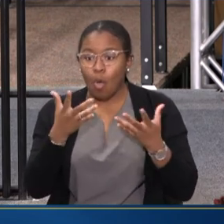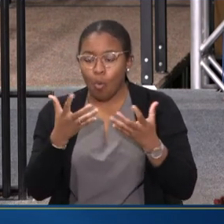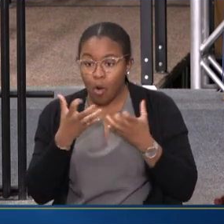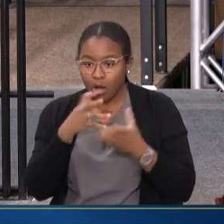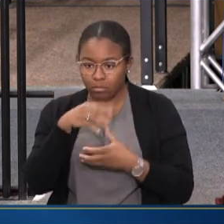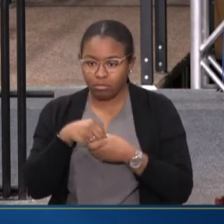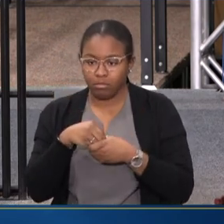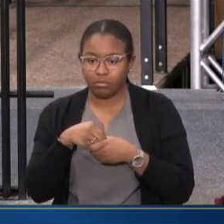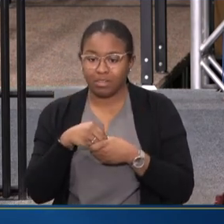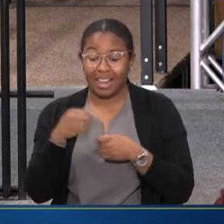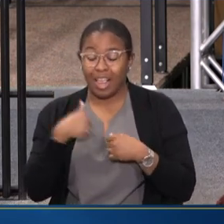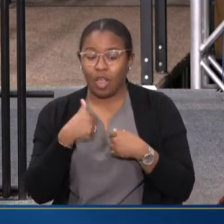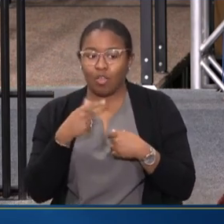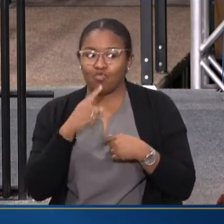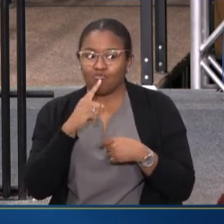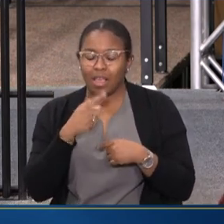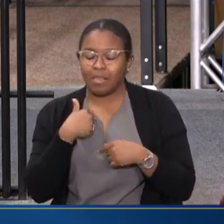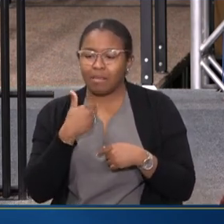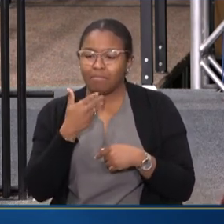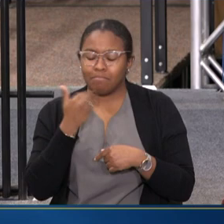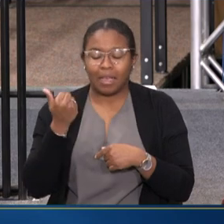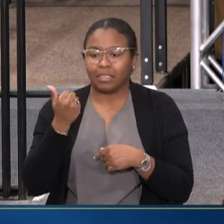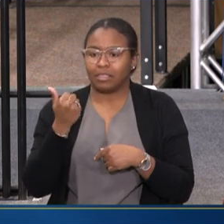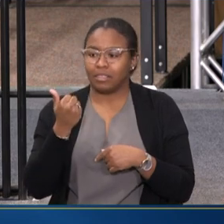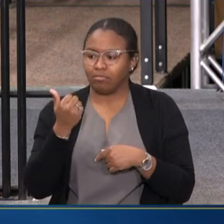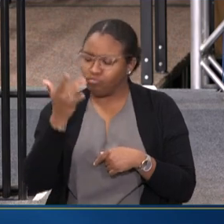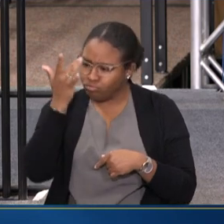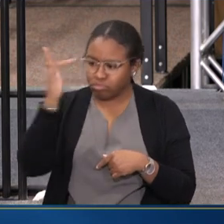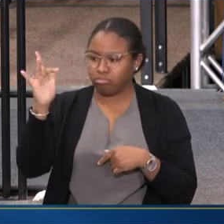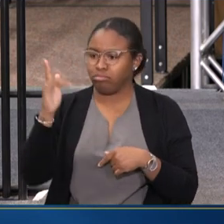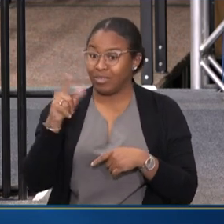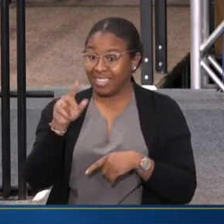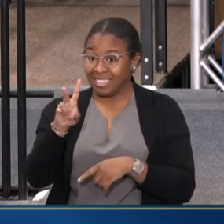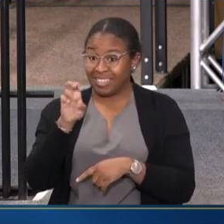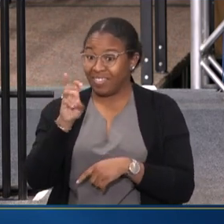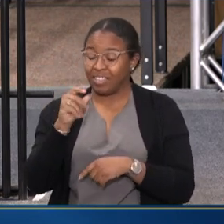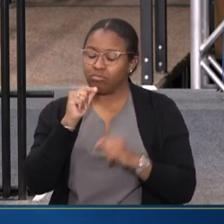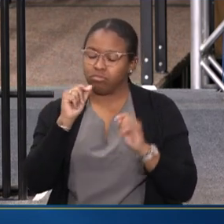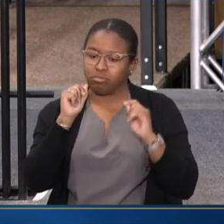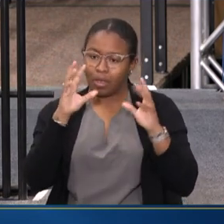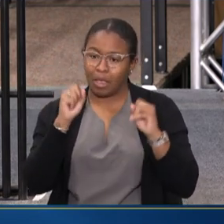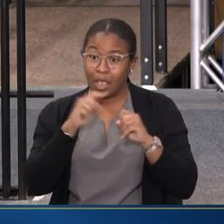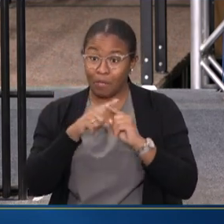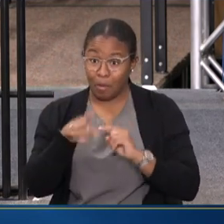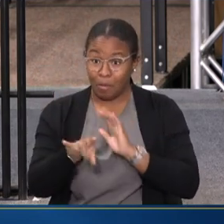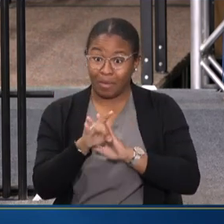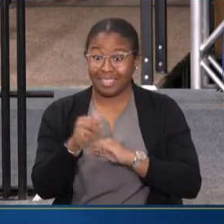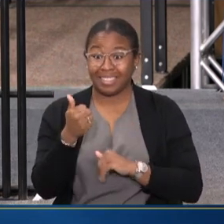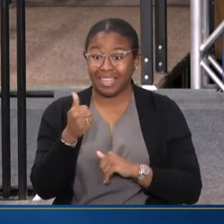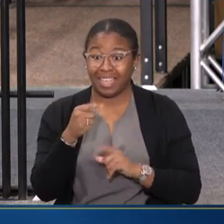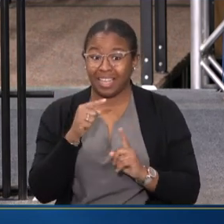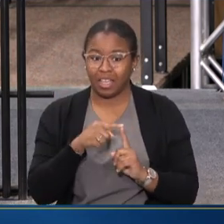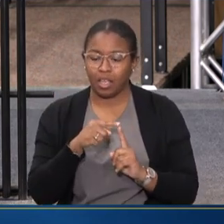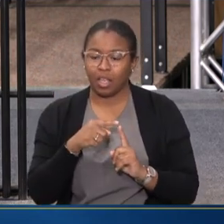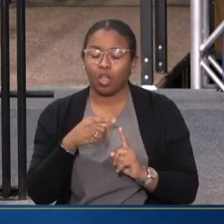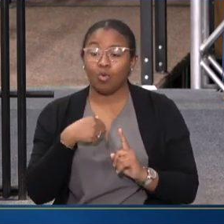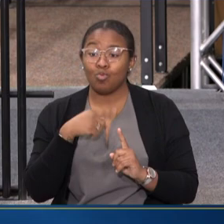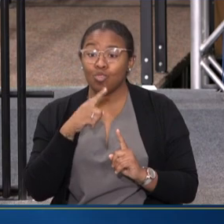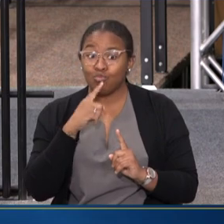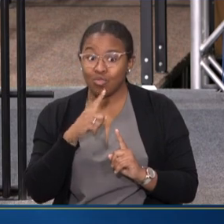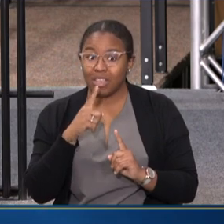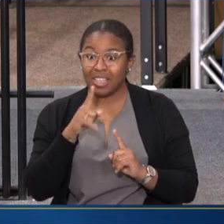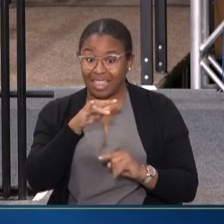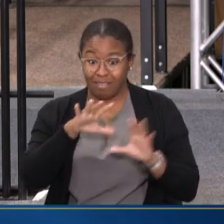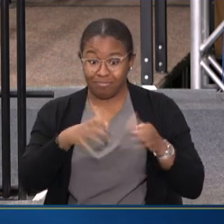TO BE ENGAGED, AND WE HAD THE BEST AND THE BRIGHTEST. ALL 760 WERE INCREDIBLE, BUT THE 10 THAT WERE CHOSEN, WELL, WE REPEATED THAT